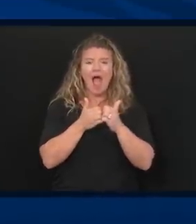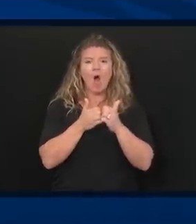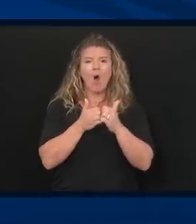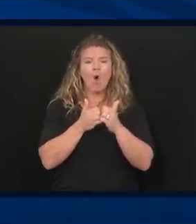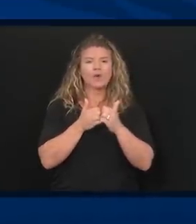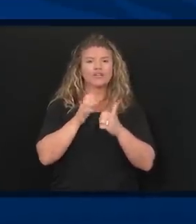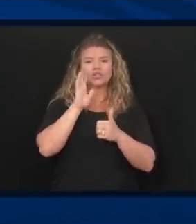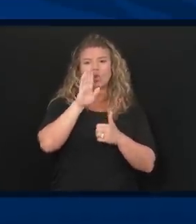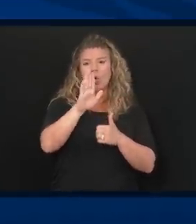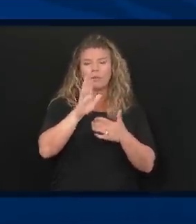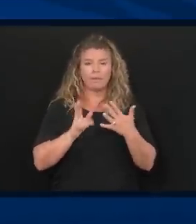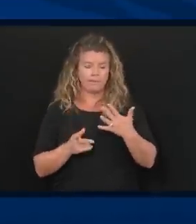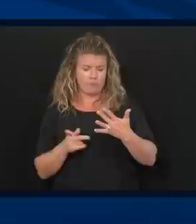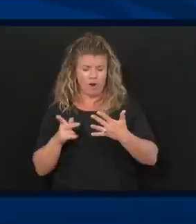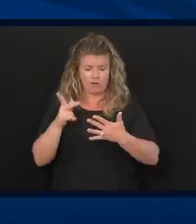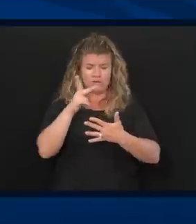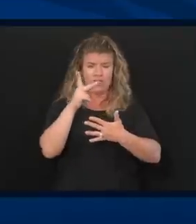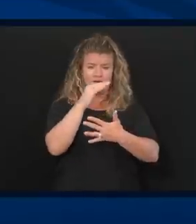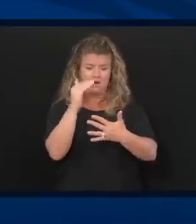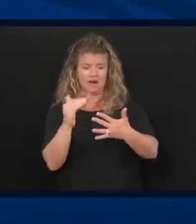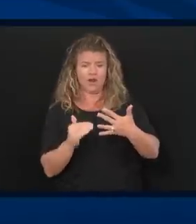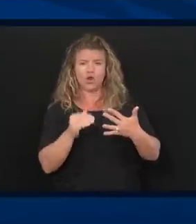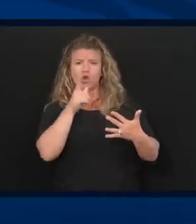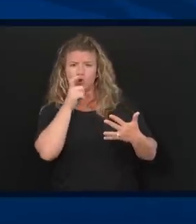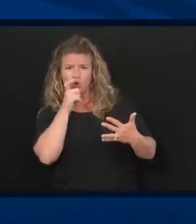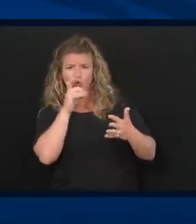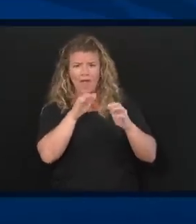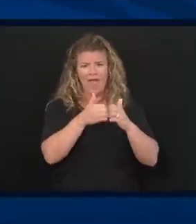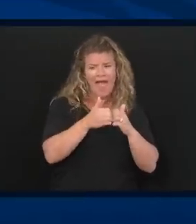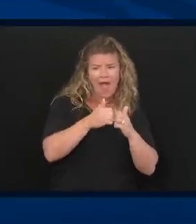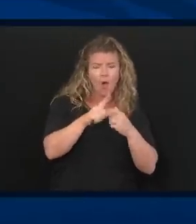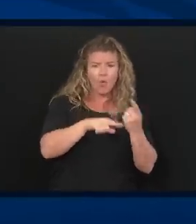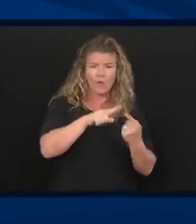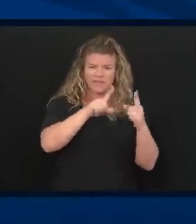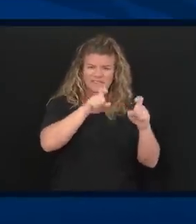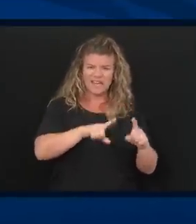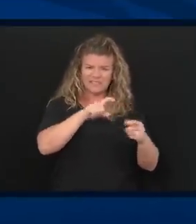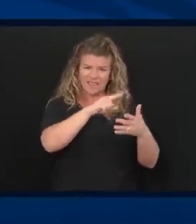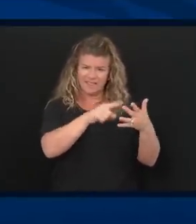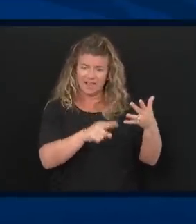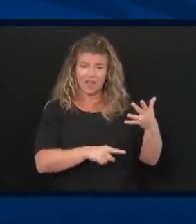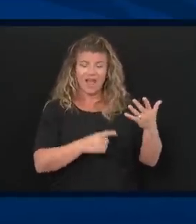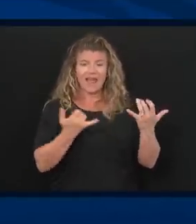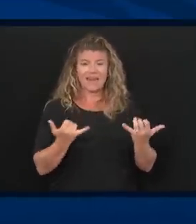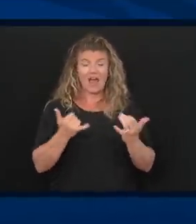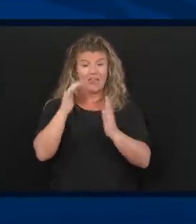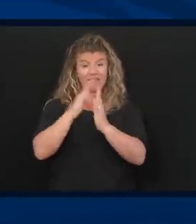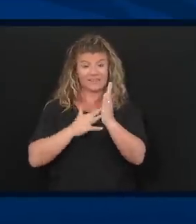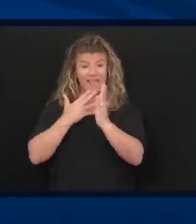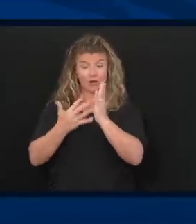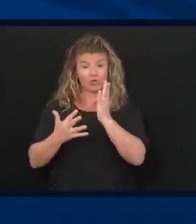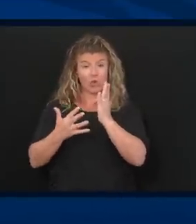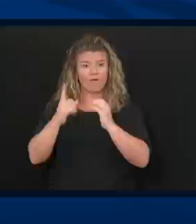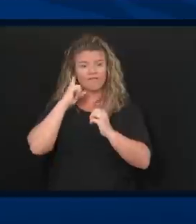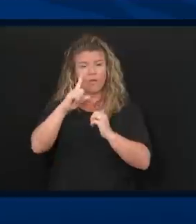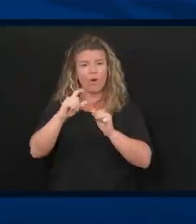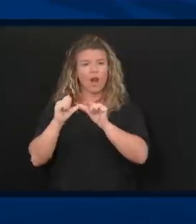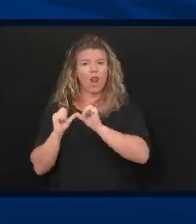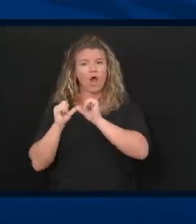prioritizing testing at these facilities and what the schedule or long term